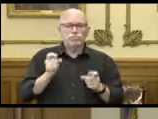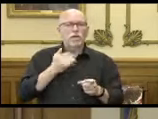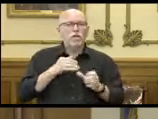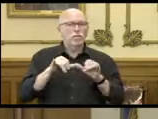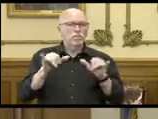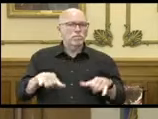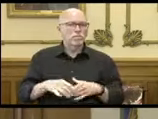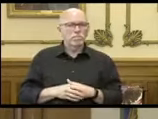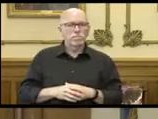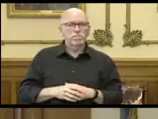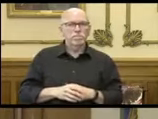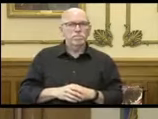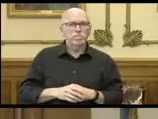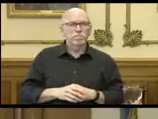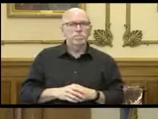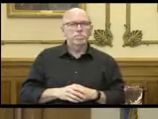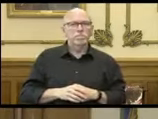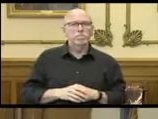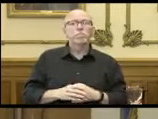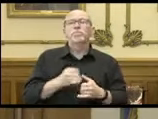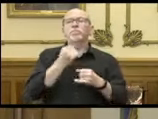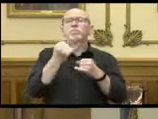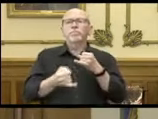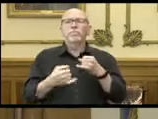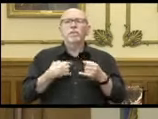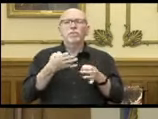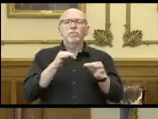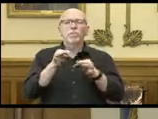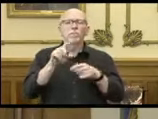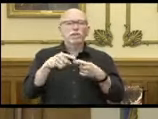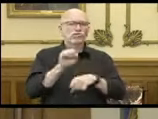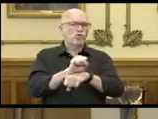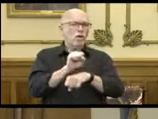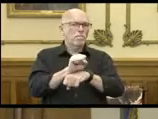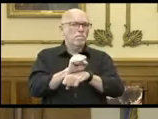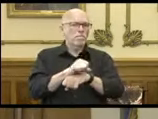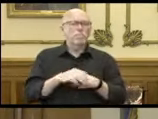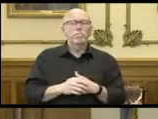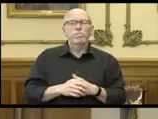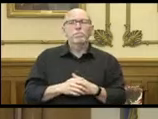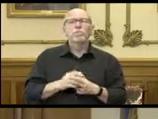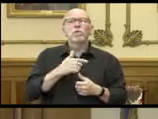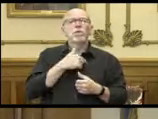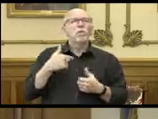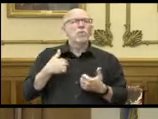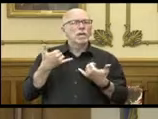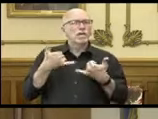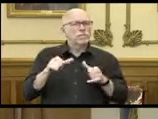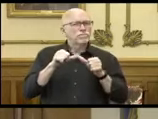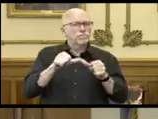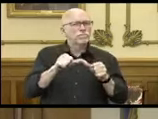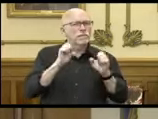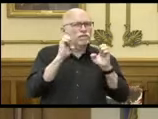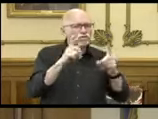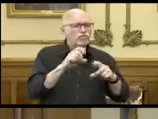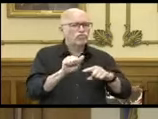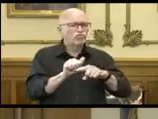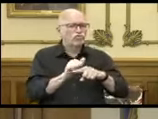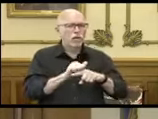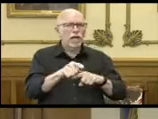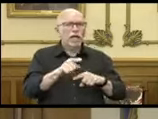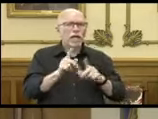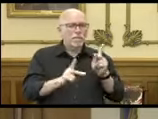system. Finally, I'd like to talk a little bit about jobs. We continue to work on education and training and connecting